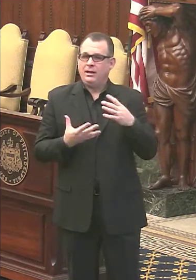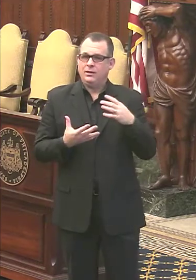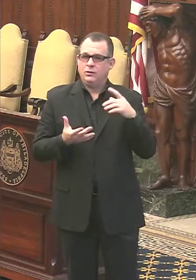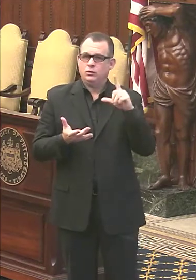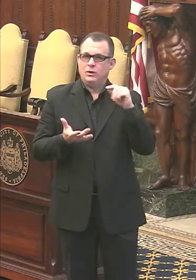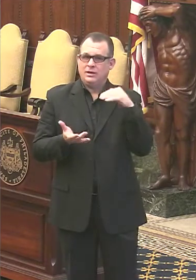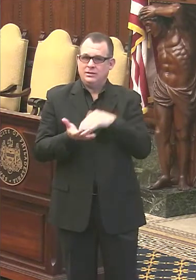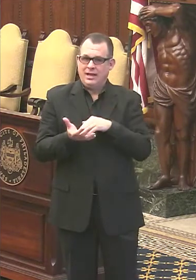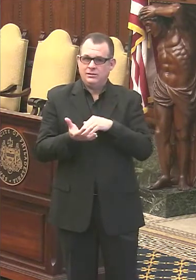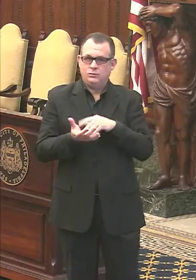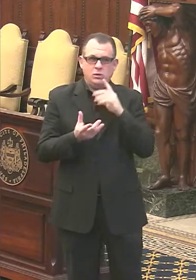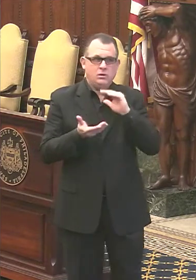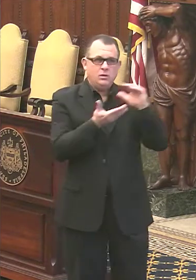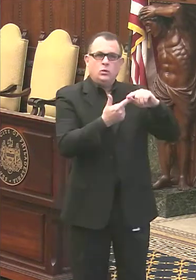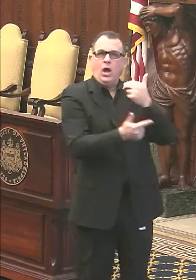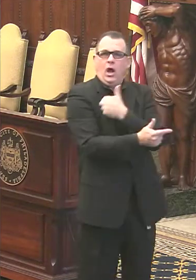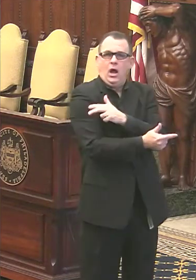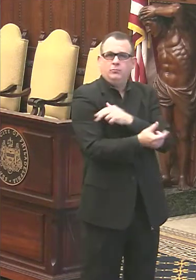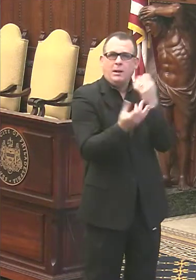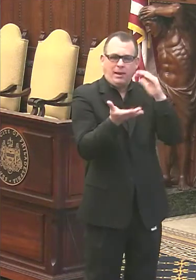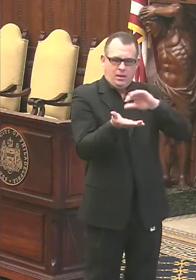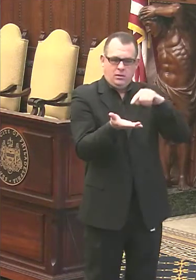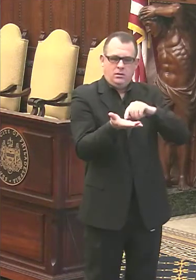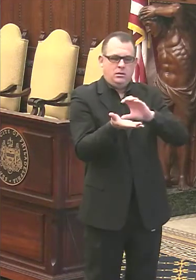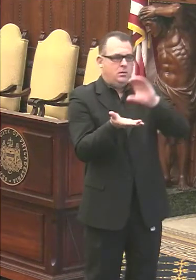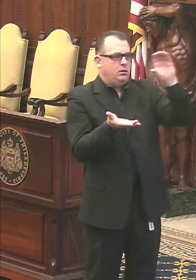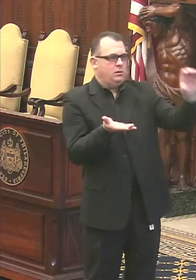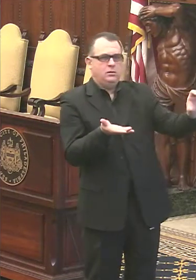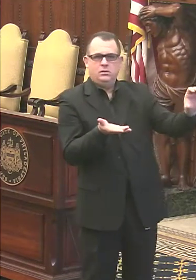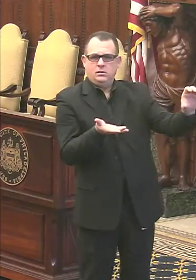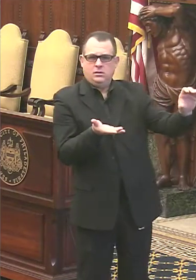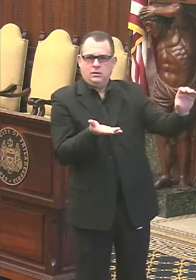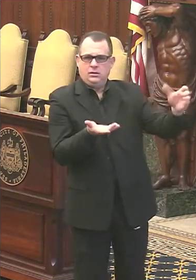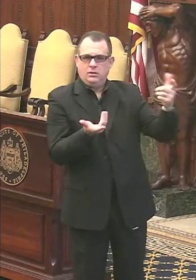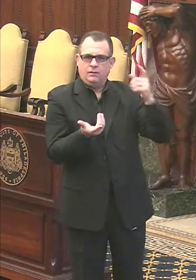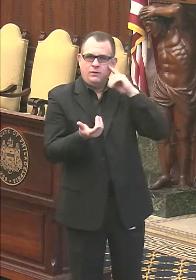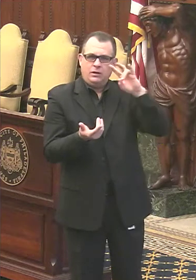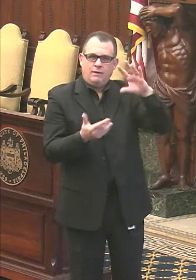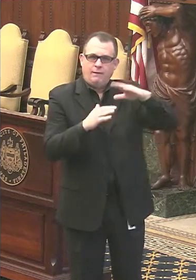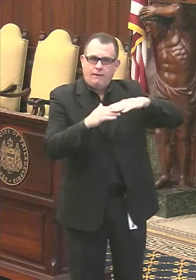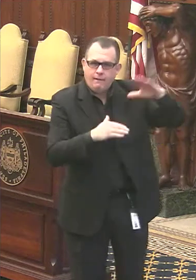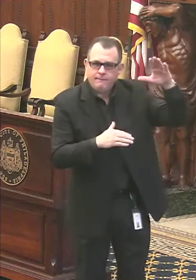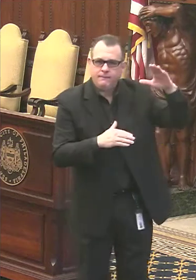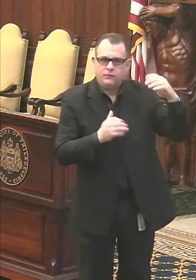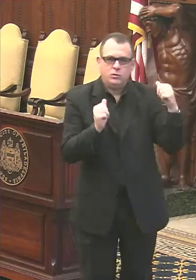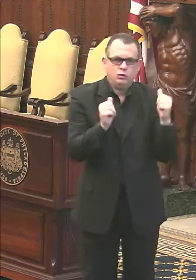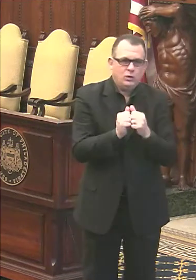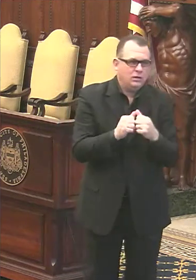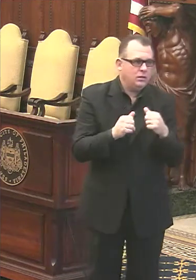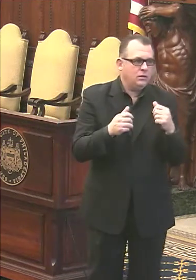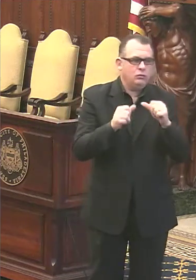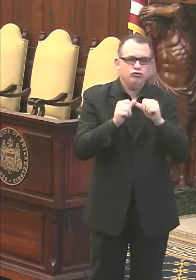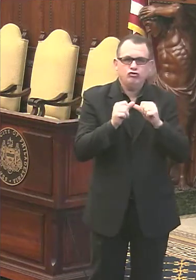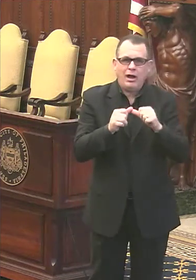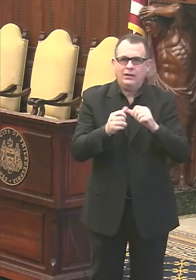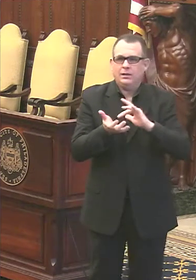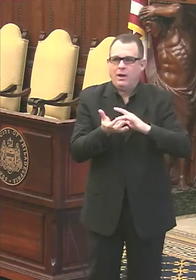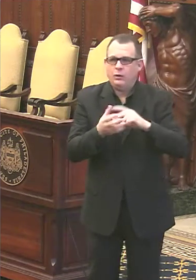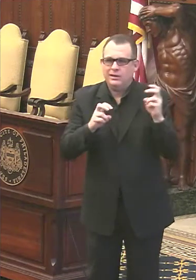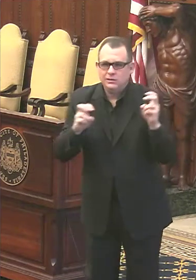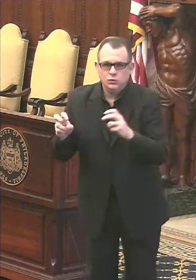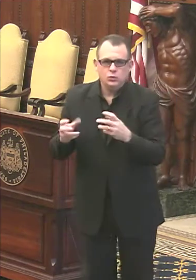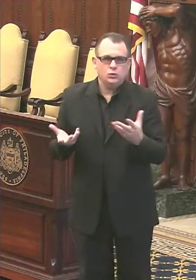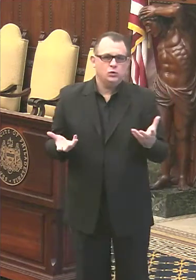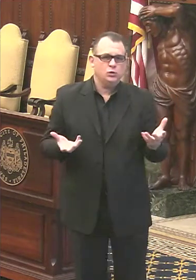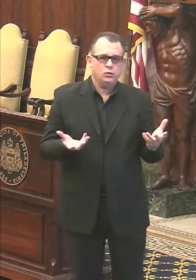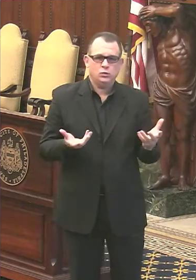hospitals who are vaccinating the 75 plus community versus the health department clinics that you alluded to, um, you know,